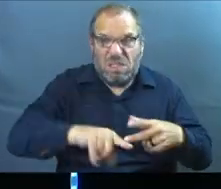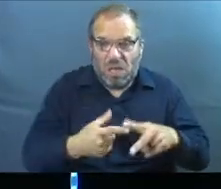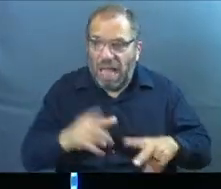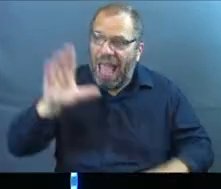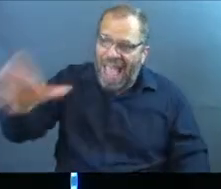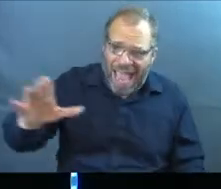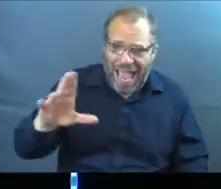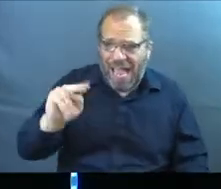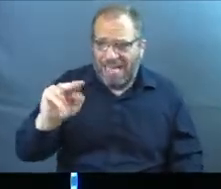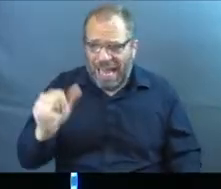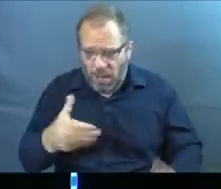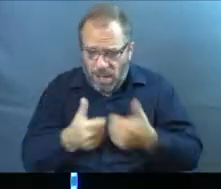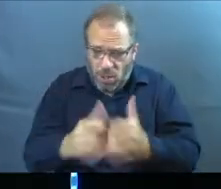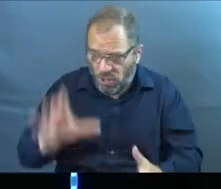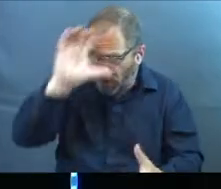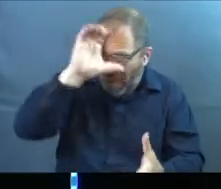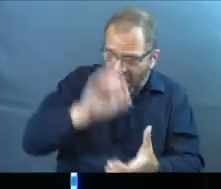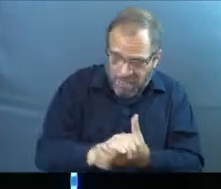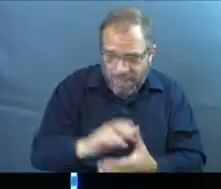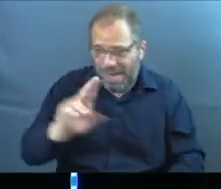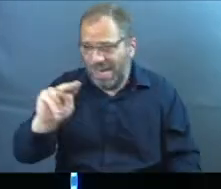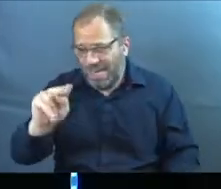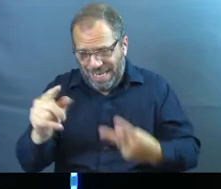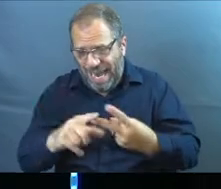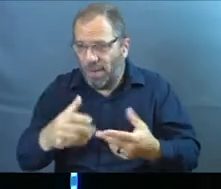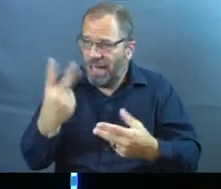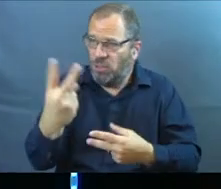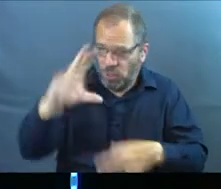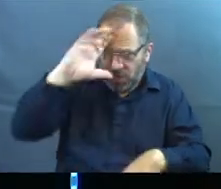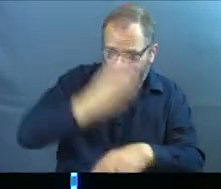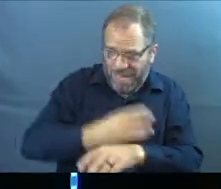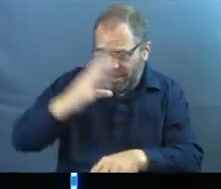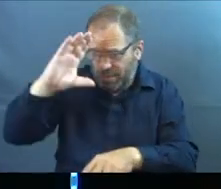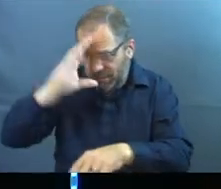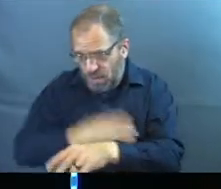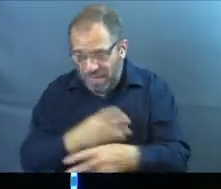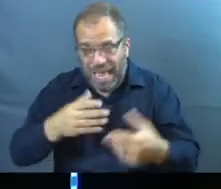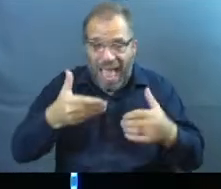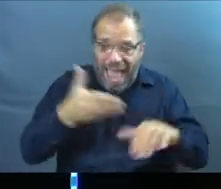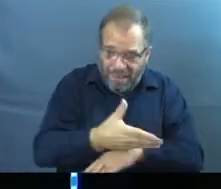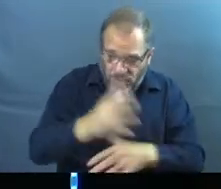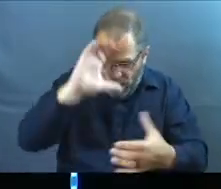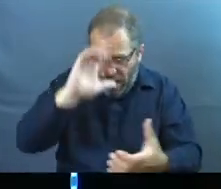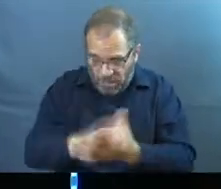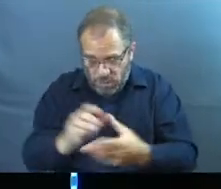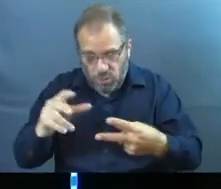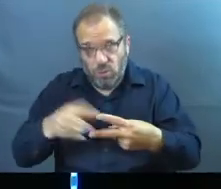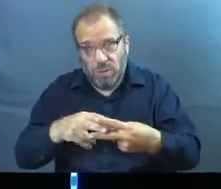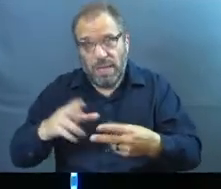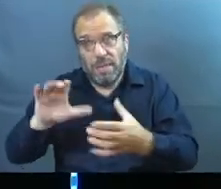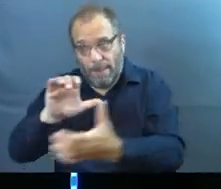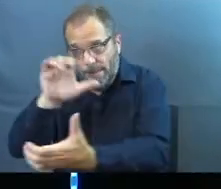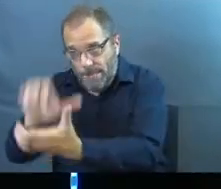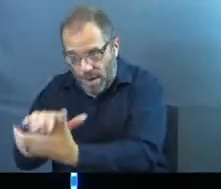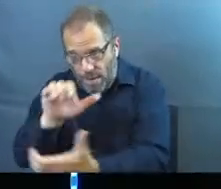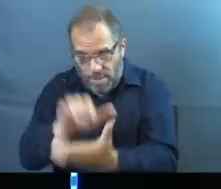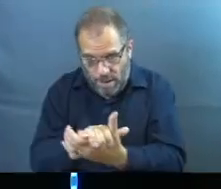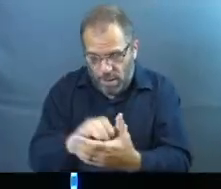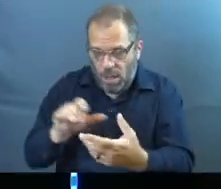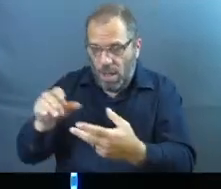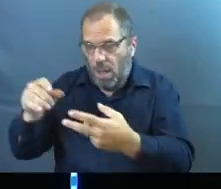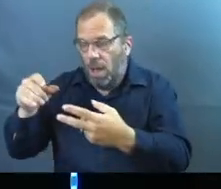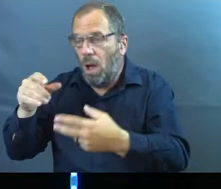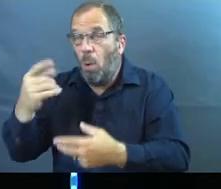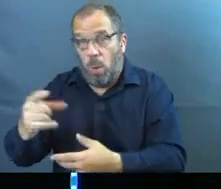by saying, hey, Naomi lost her husband. Naomi had two sons. After Naomi lost her husband, her two sons got married. One of